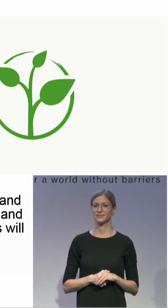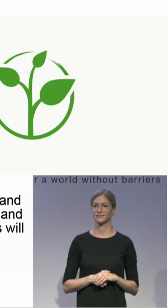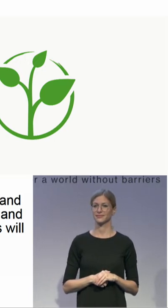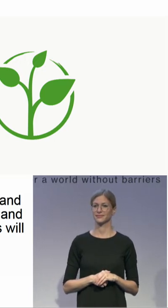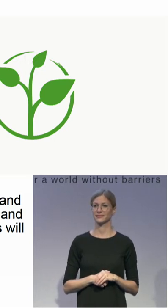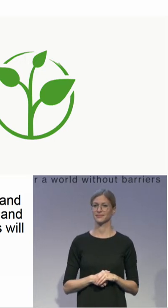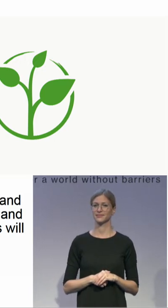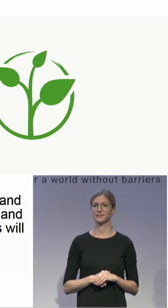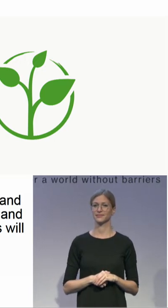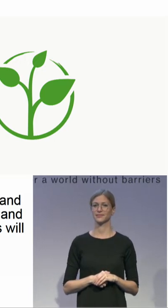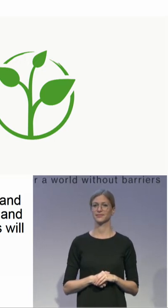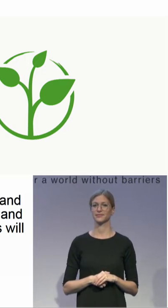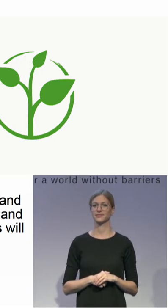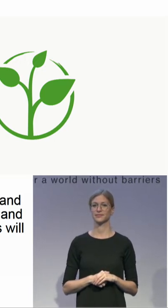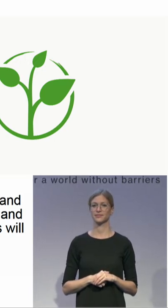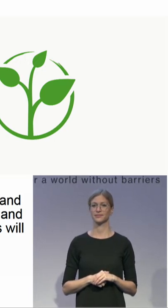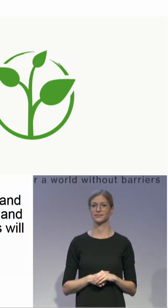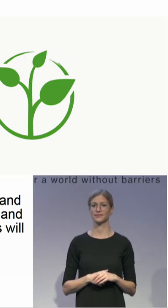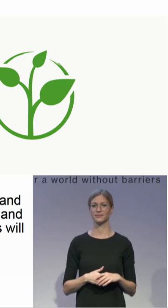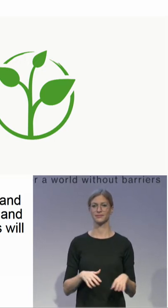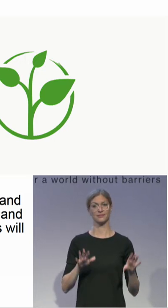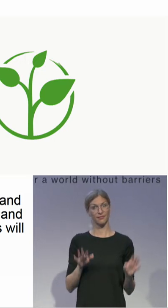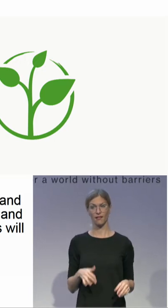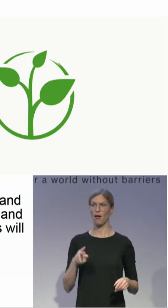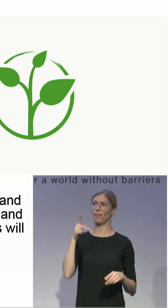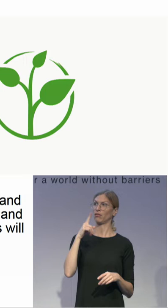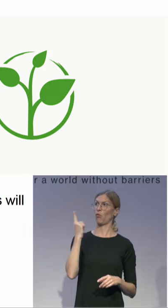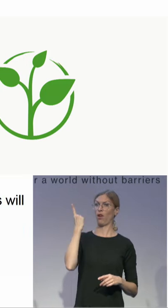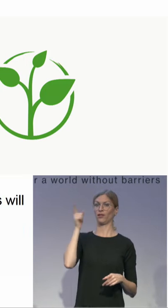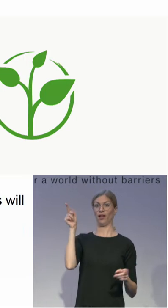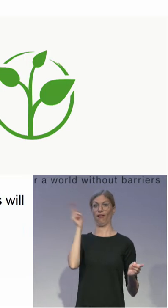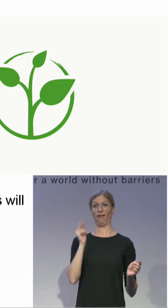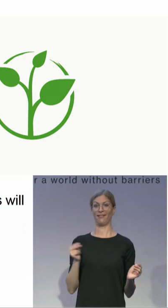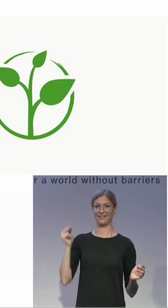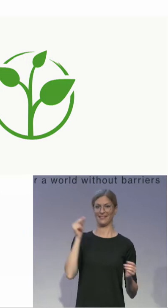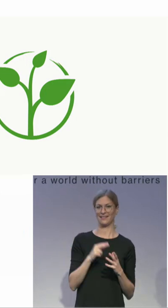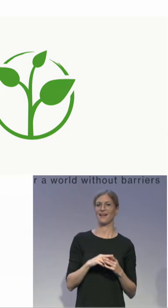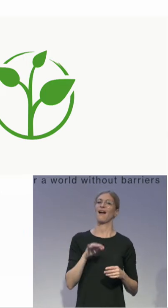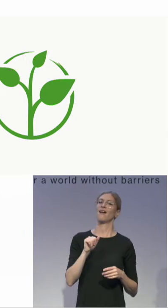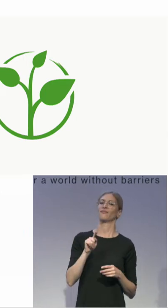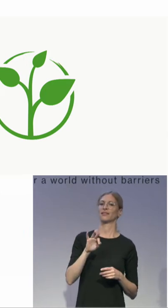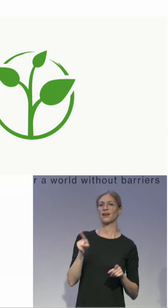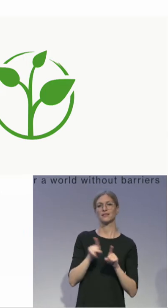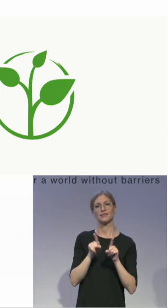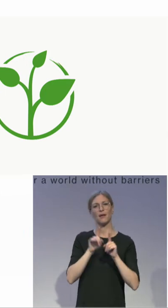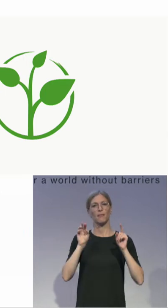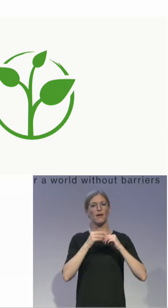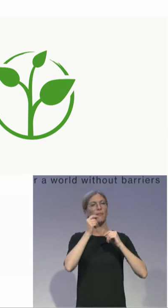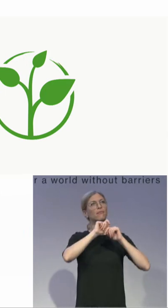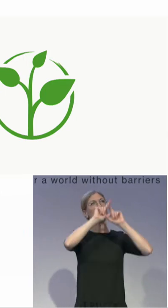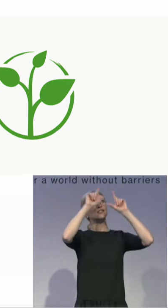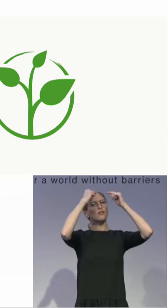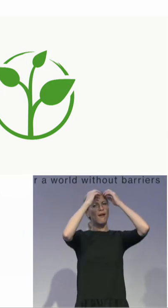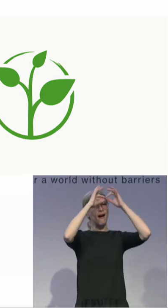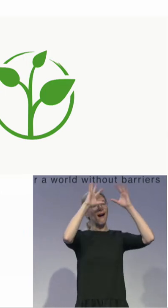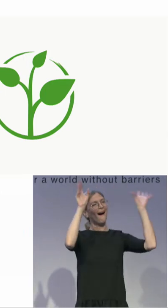Petra is not the only one drawing pictures today. So thanks a lot, Avital, for really completing this picture that Yotam